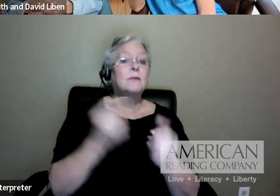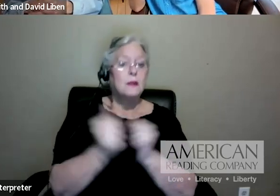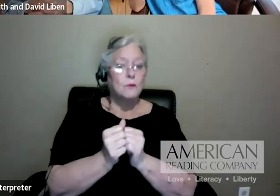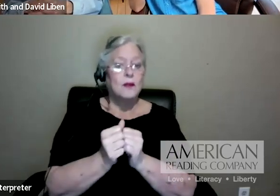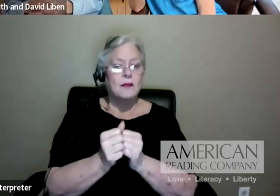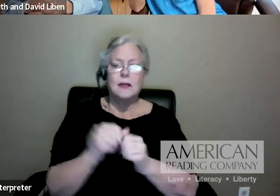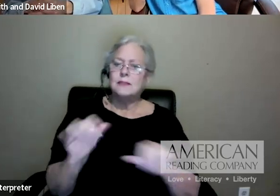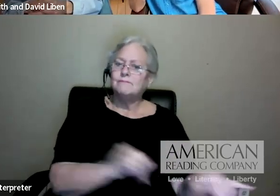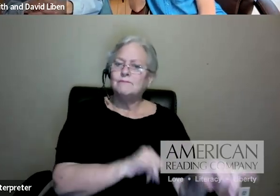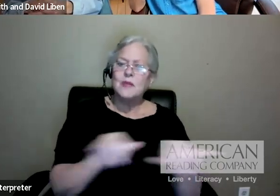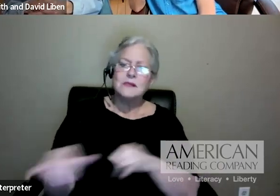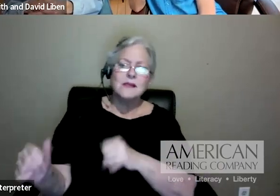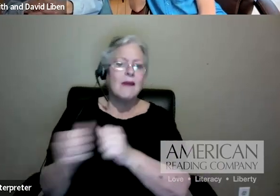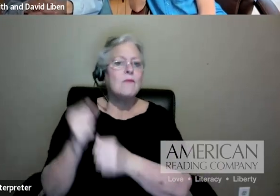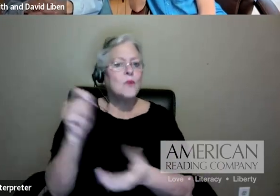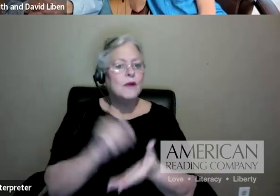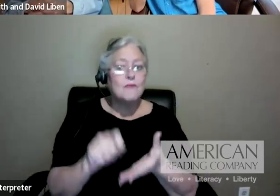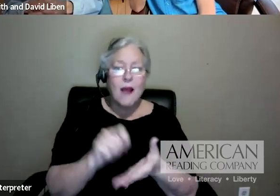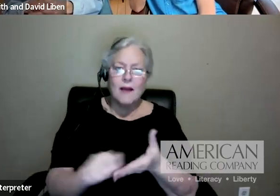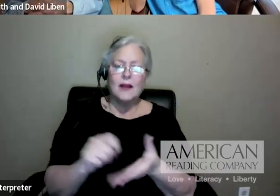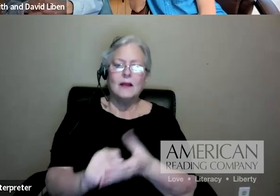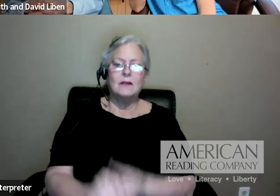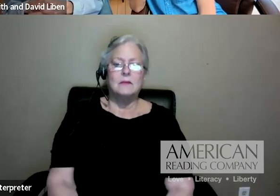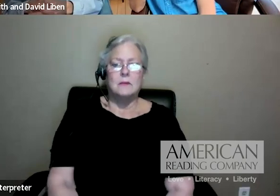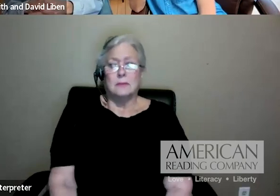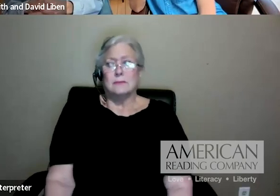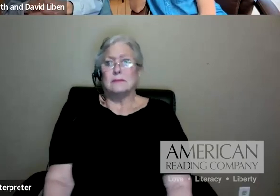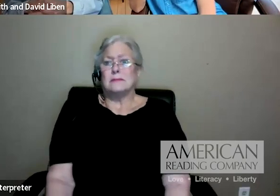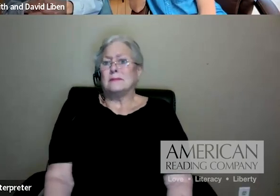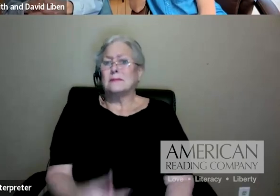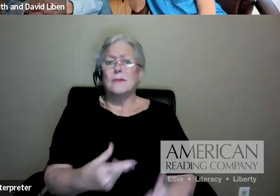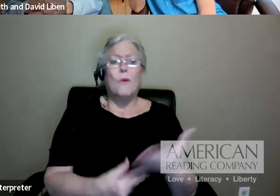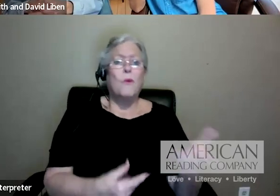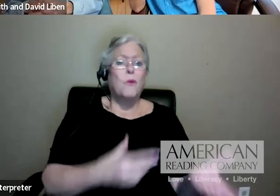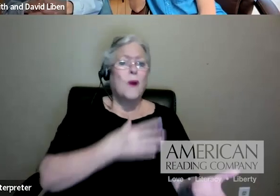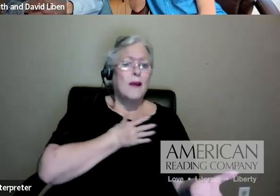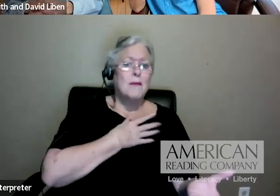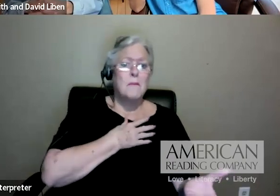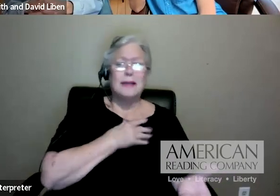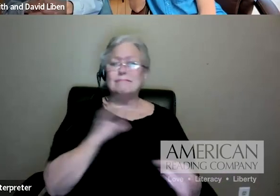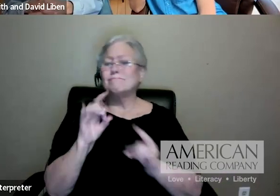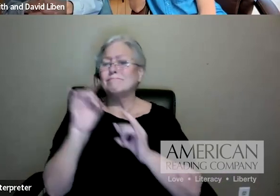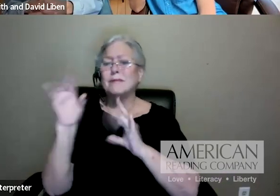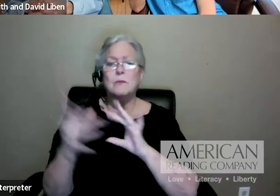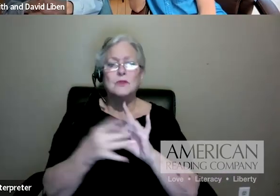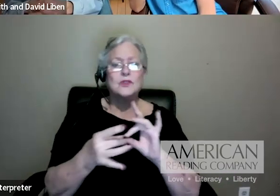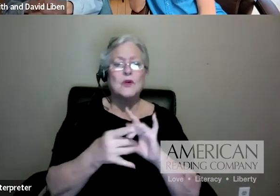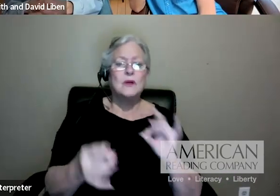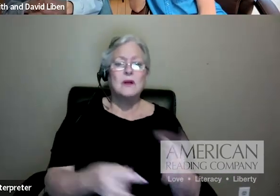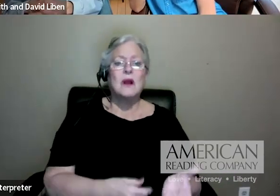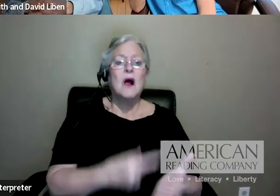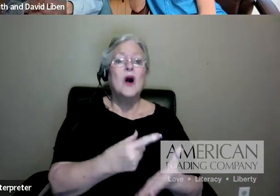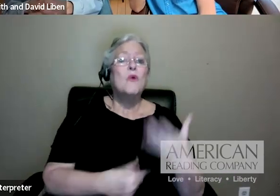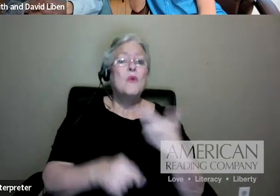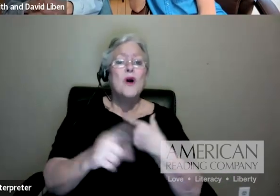we heard. You know, kids are writing about, you know, and again, one of my all-time horror stories is, what would you do if you're invited to the teddy bear picnic?